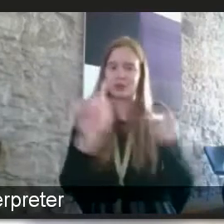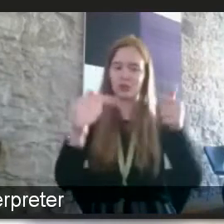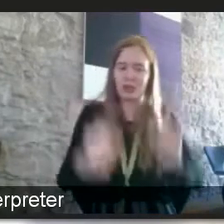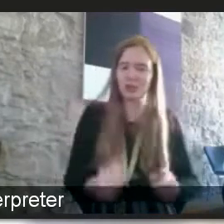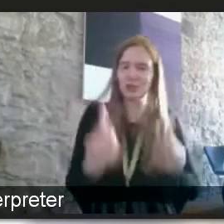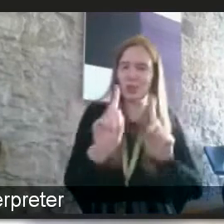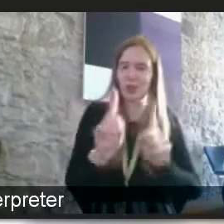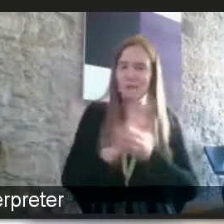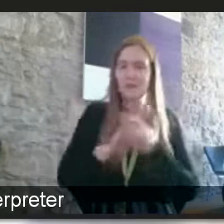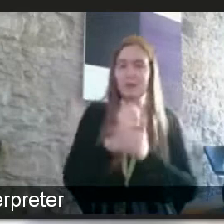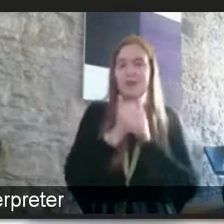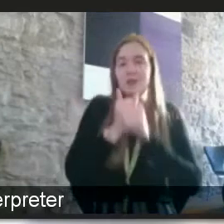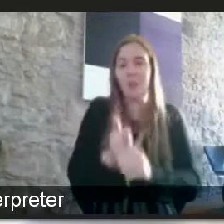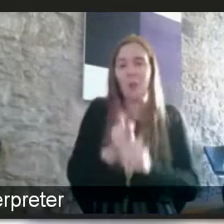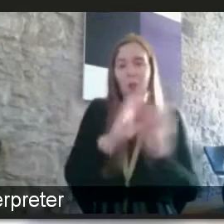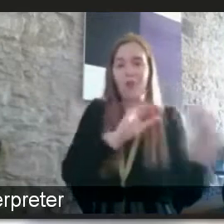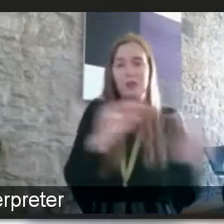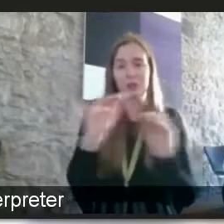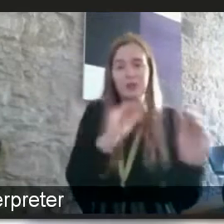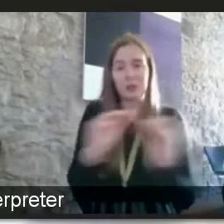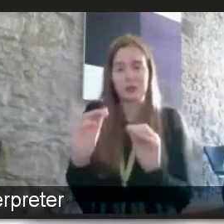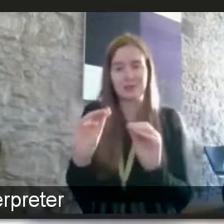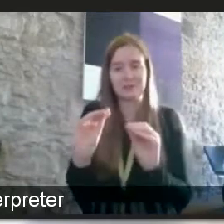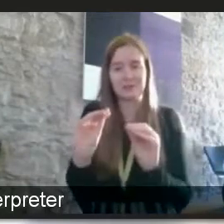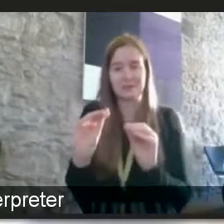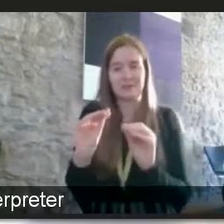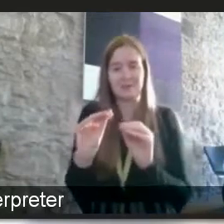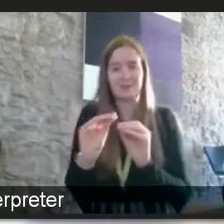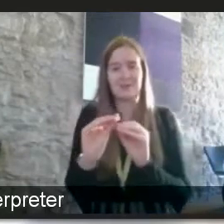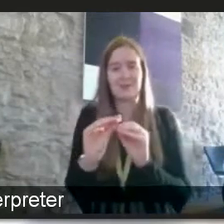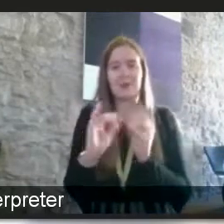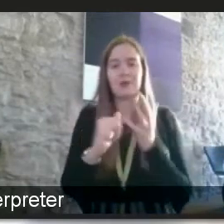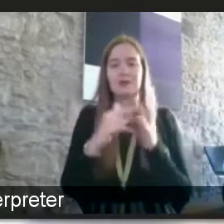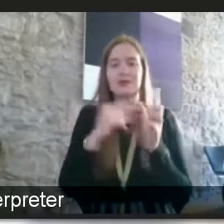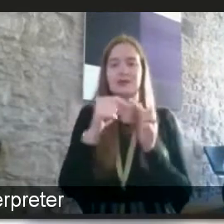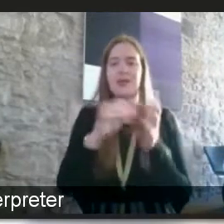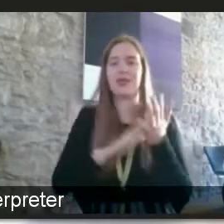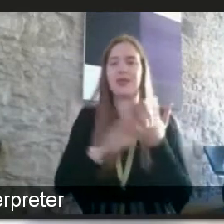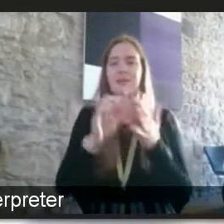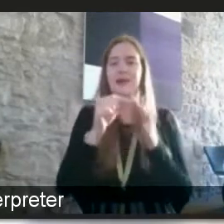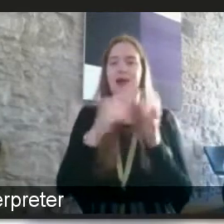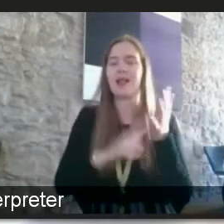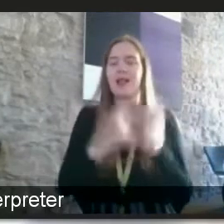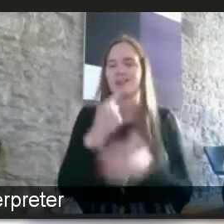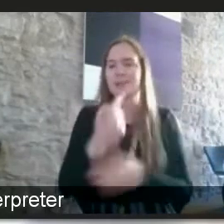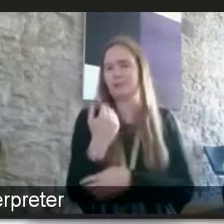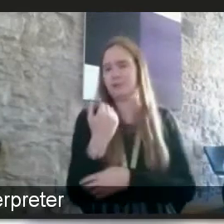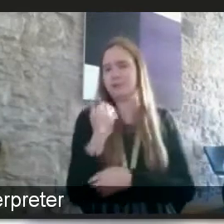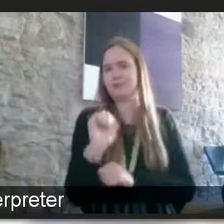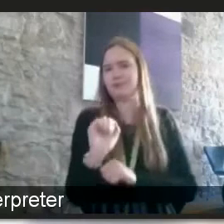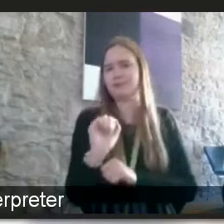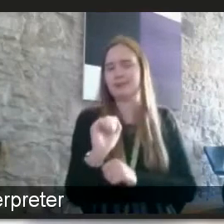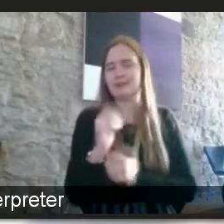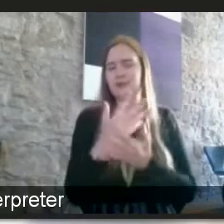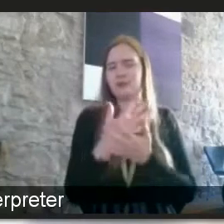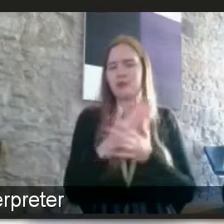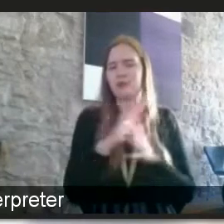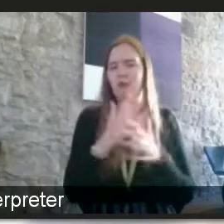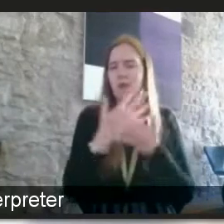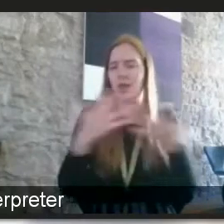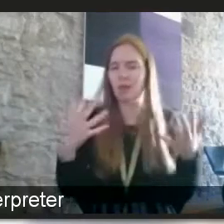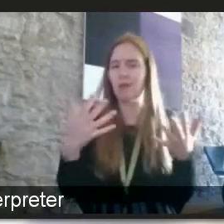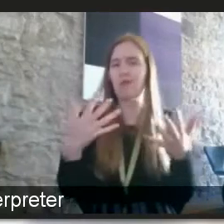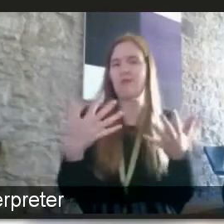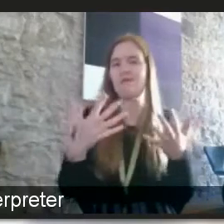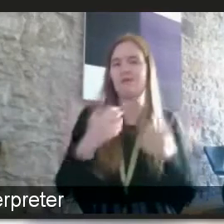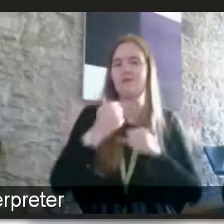we can support with the education um because like um straka was saying before and you know there's not a lot of kind of you're seeing kind of stuff